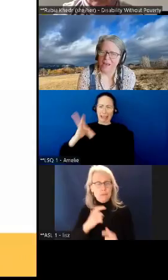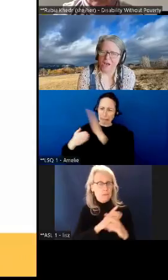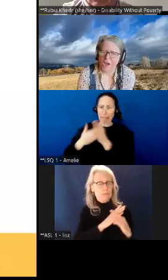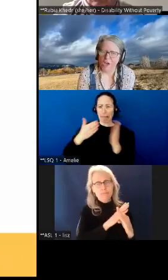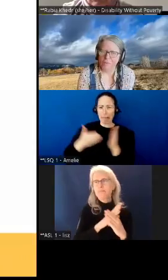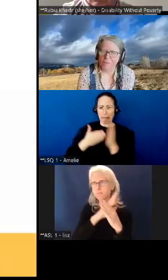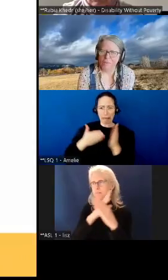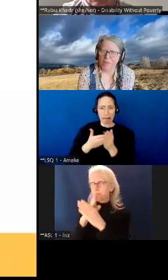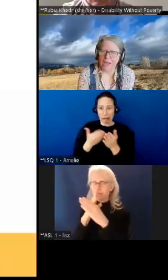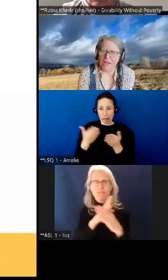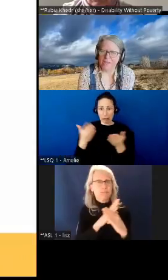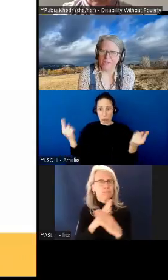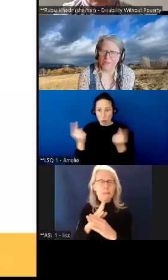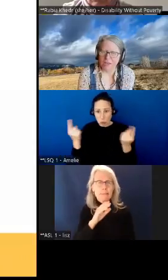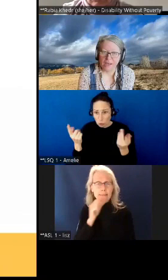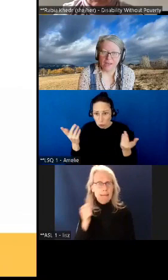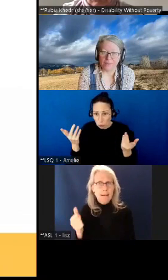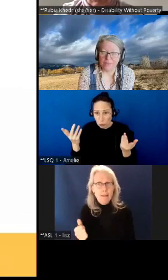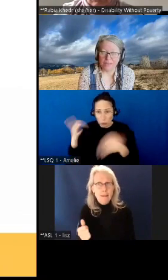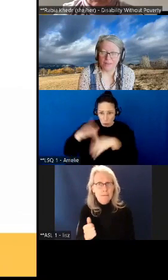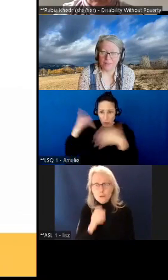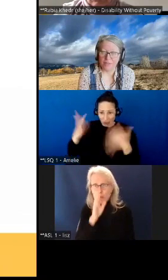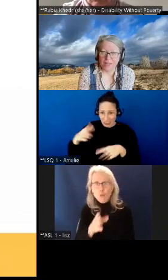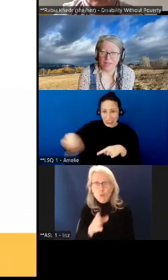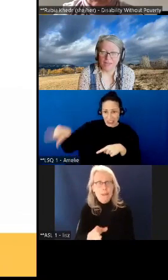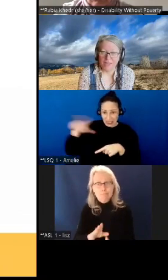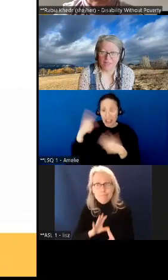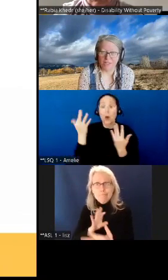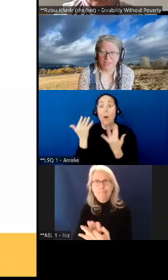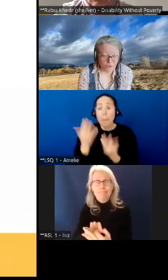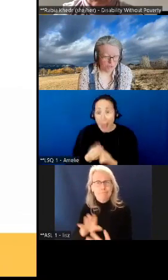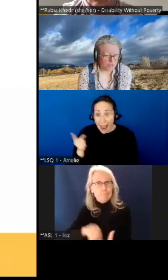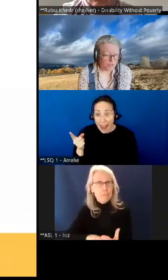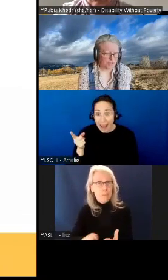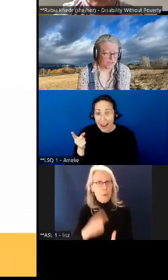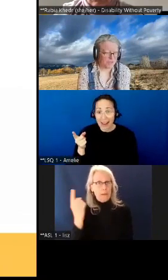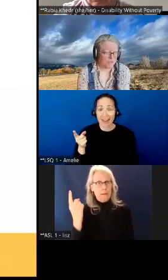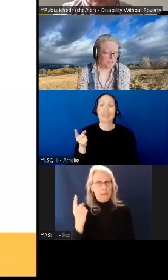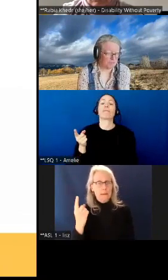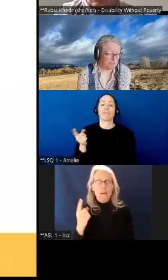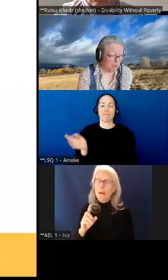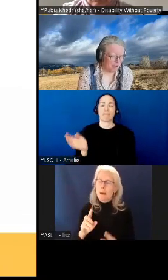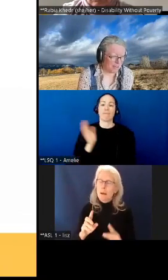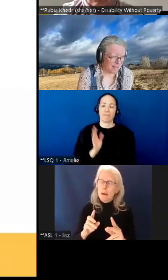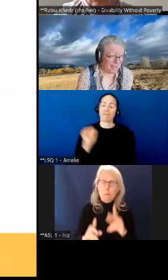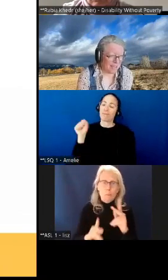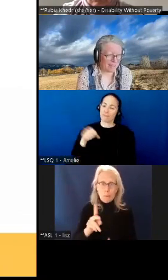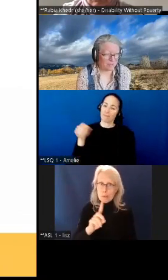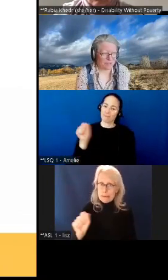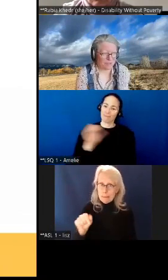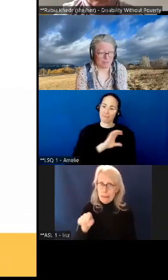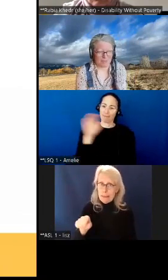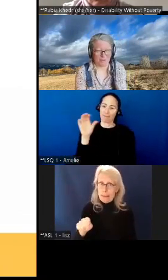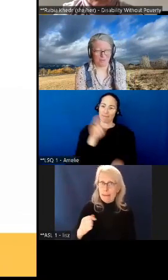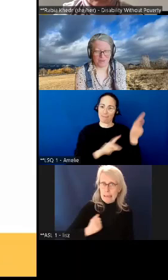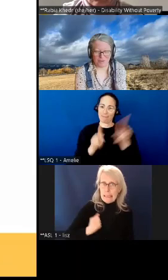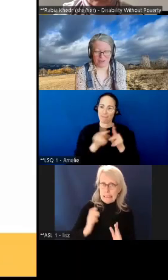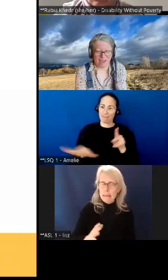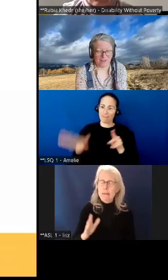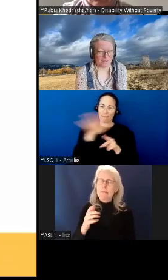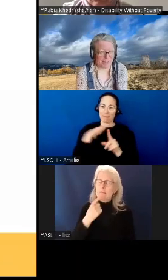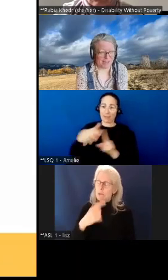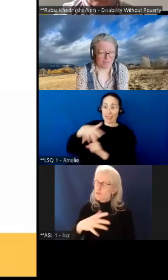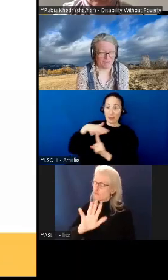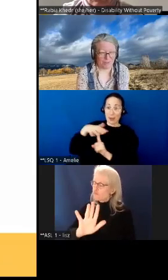it um and yeah disabled canadians told us strongly and it was something that